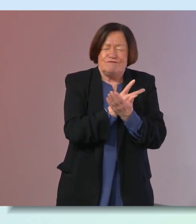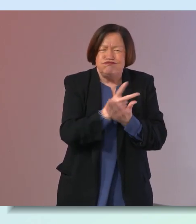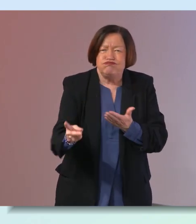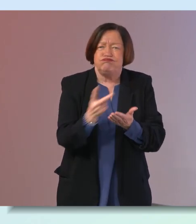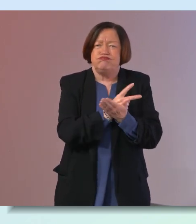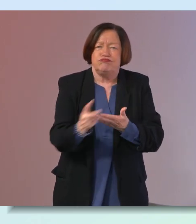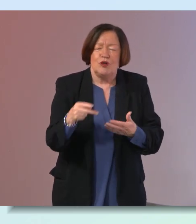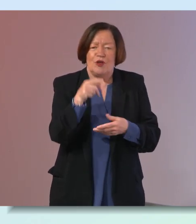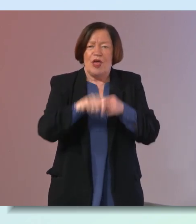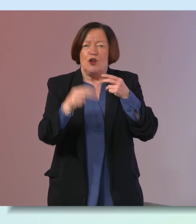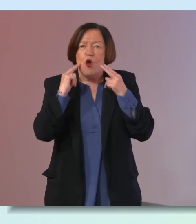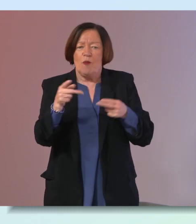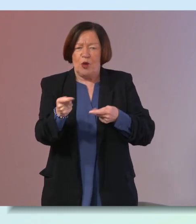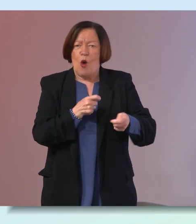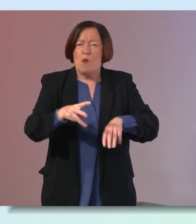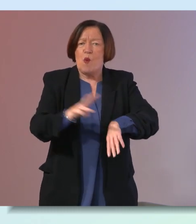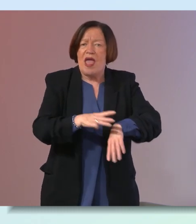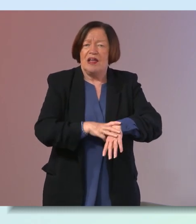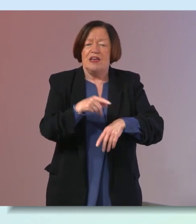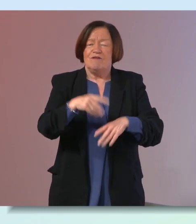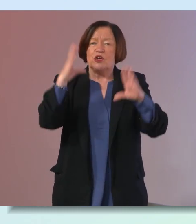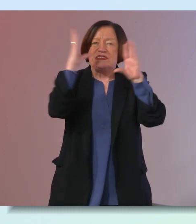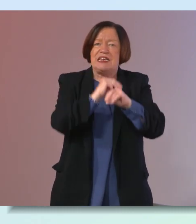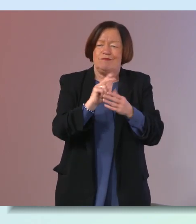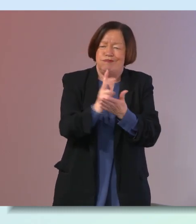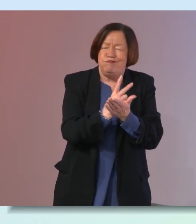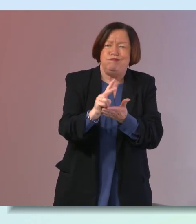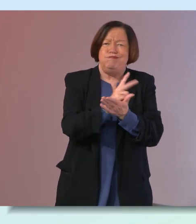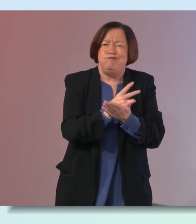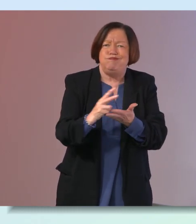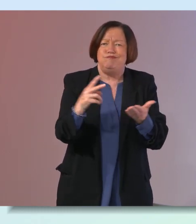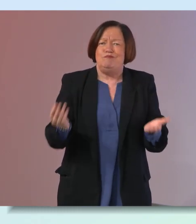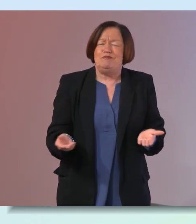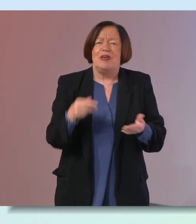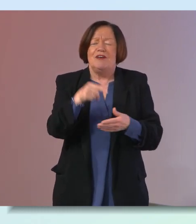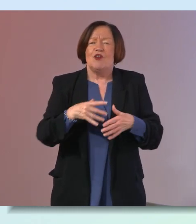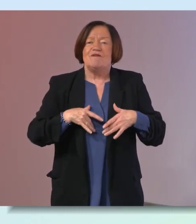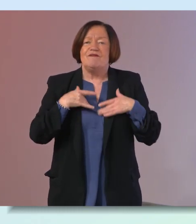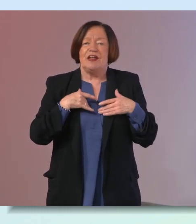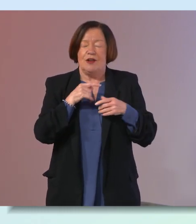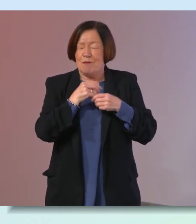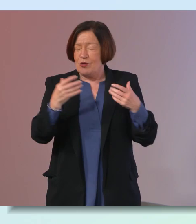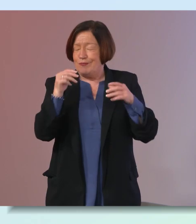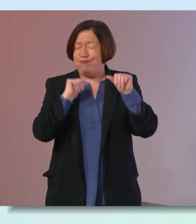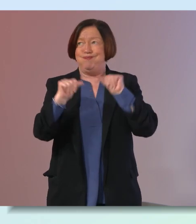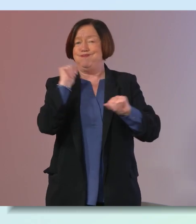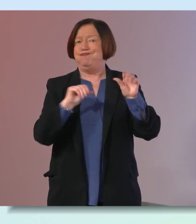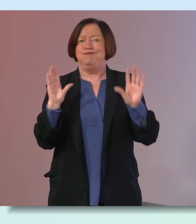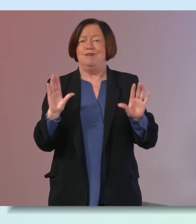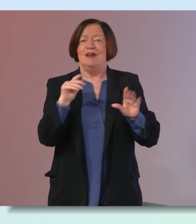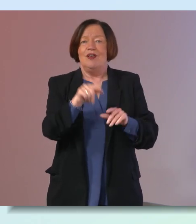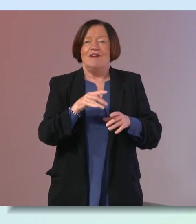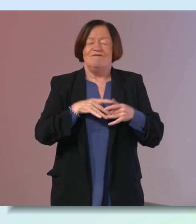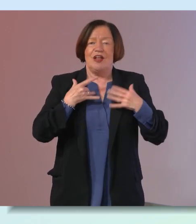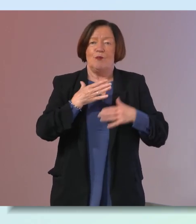you when normally you'd cope well if your sleep is disrupted and if you're feeling overloaded and if you're feeling